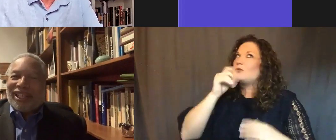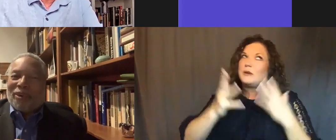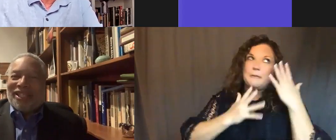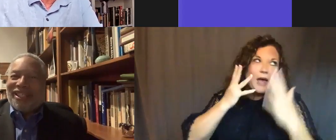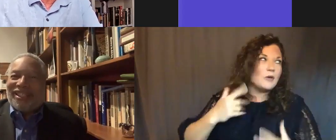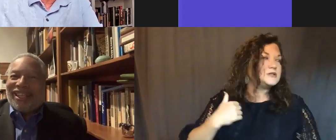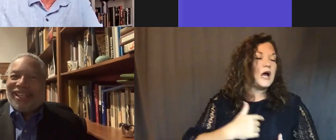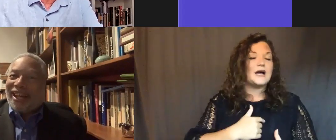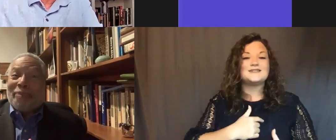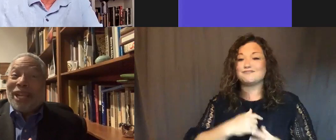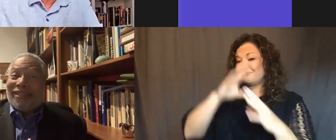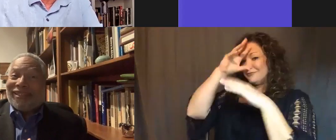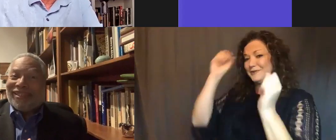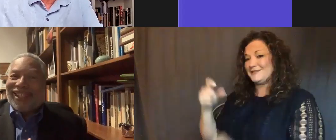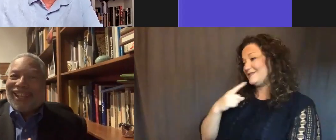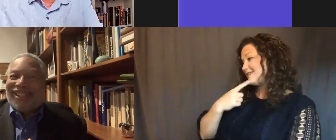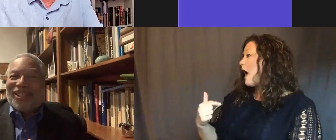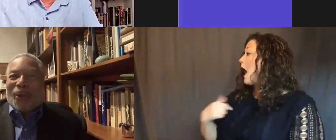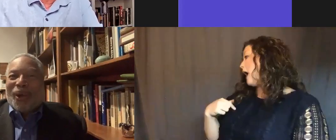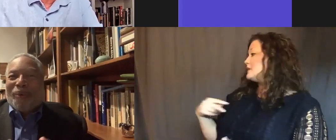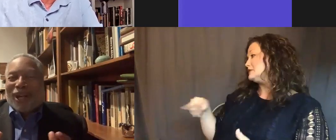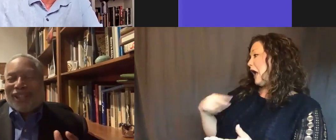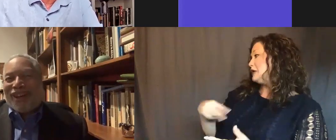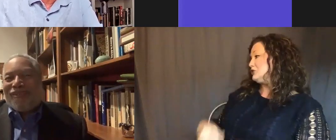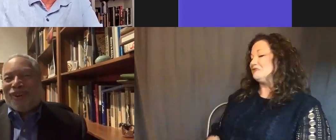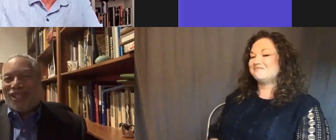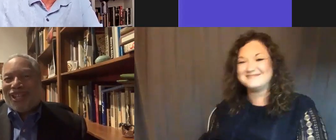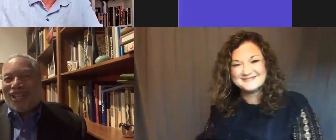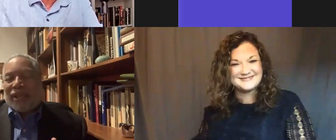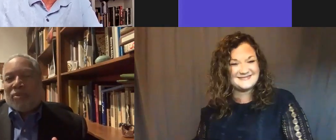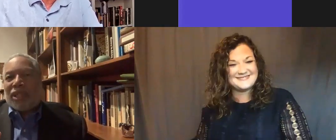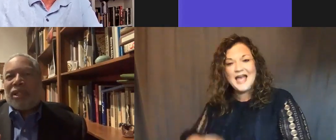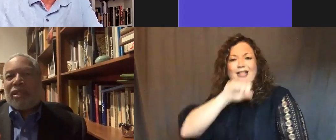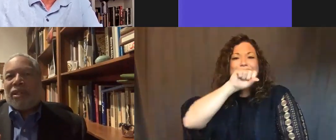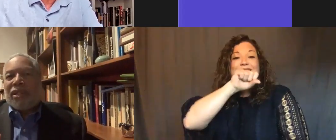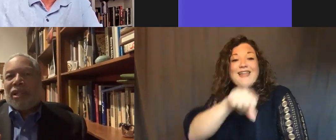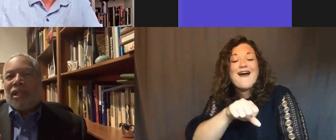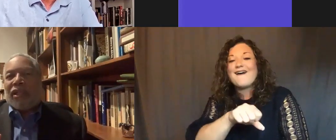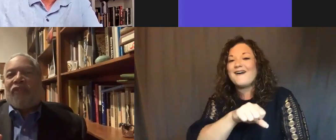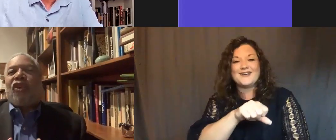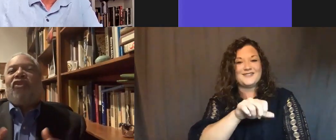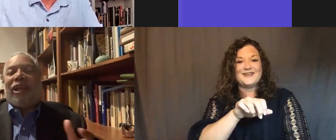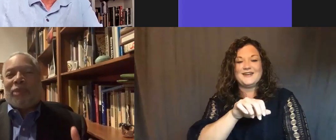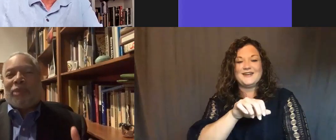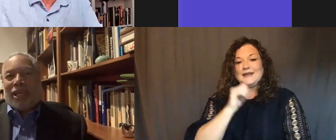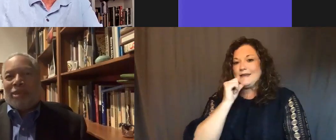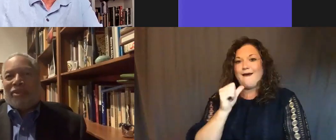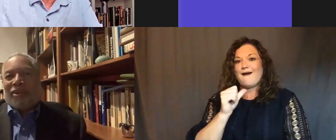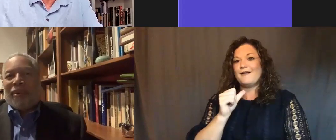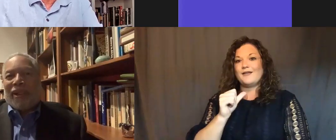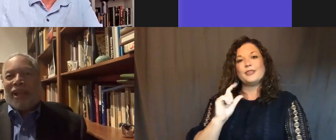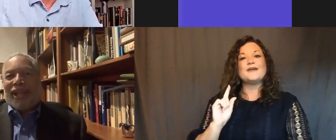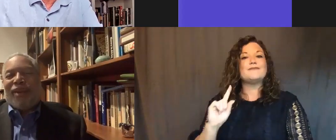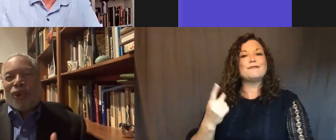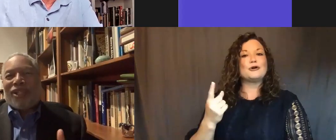And the president said, I'm dancing. And so, what I love was that it wasn't the first family coming